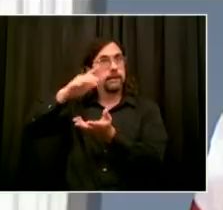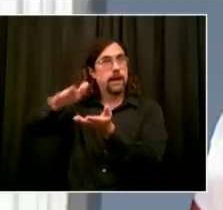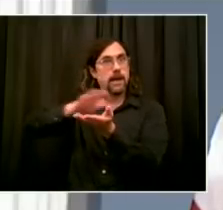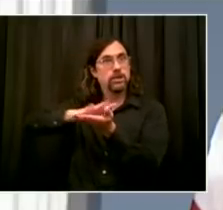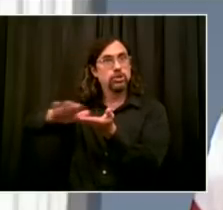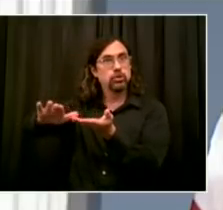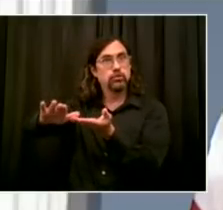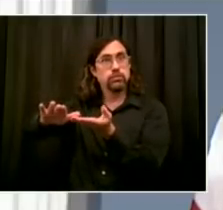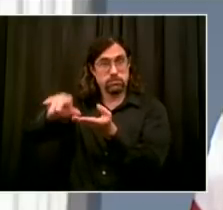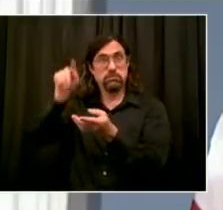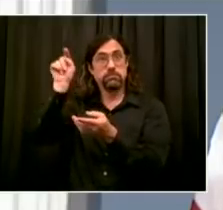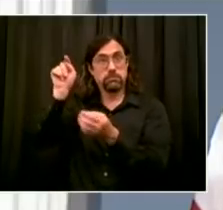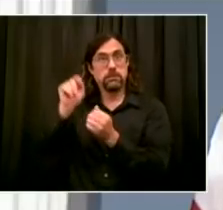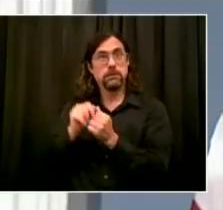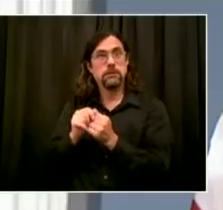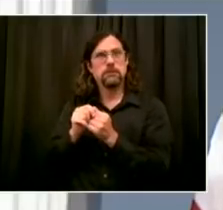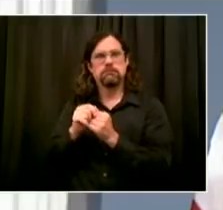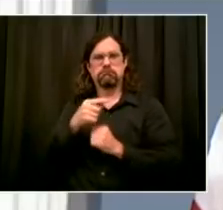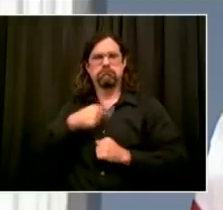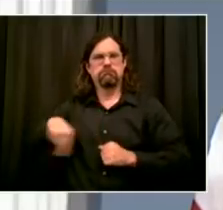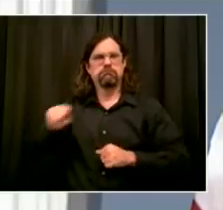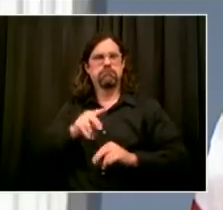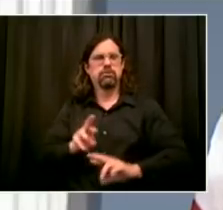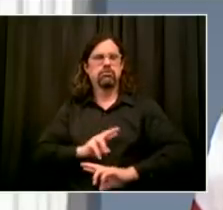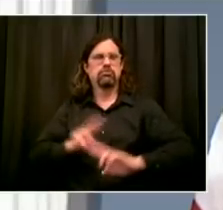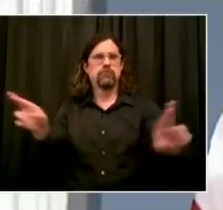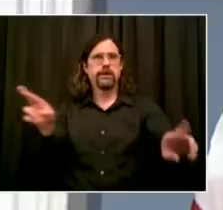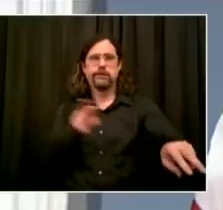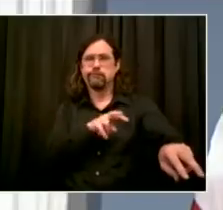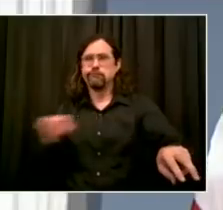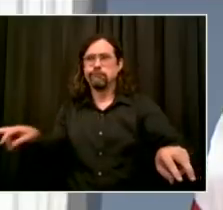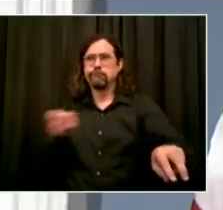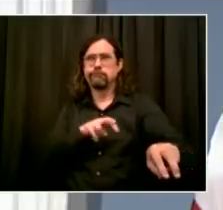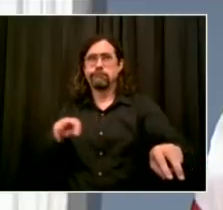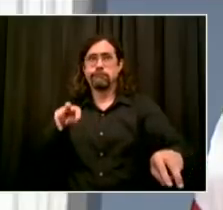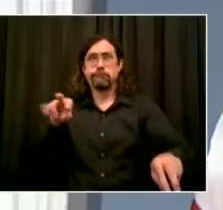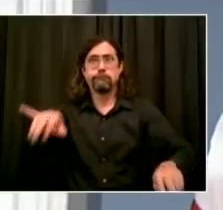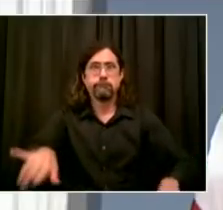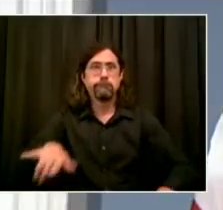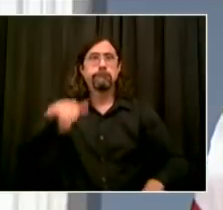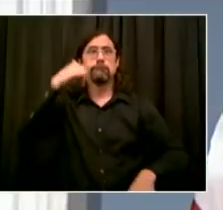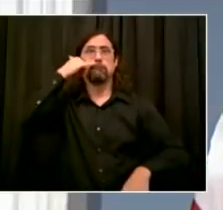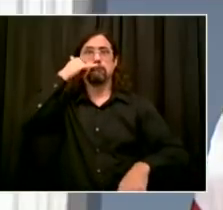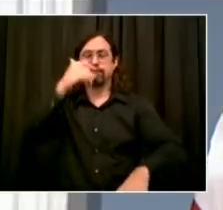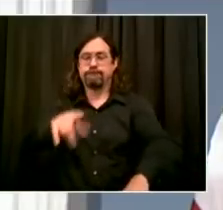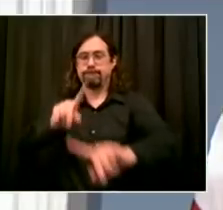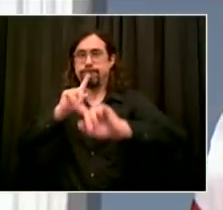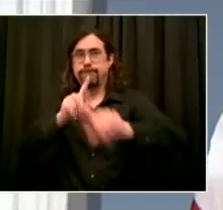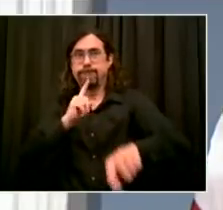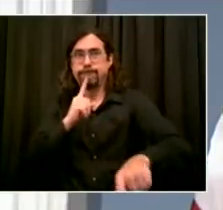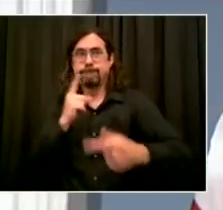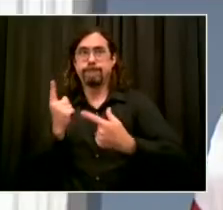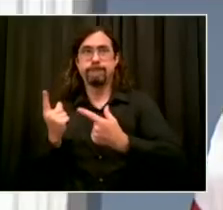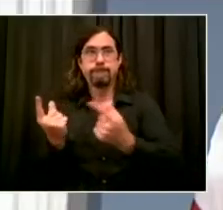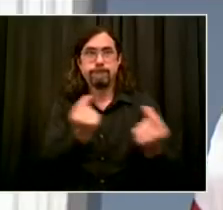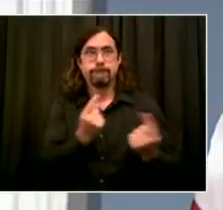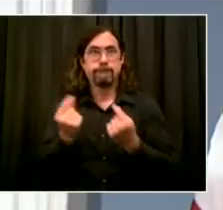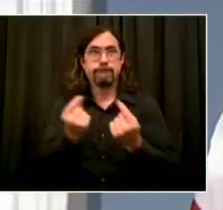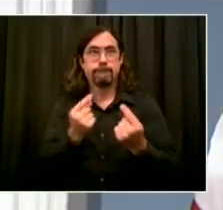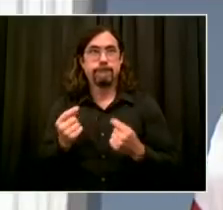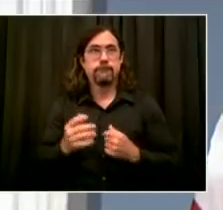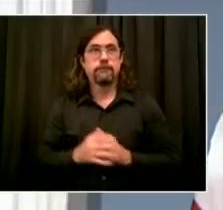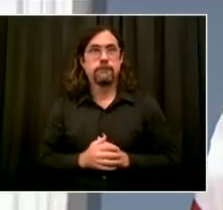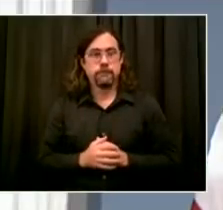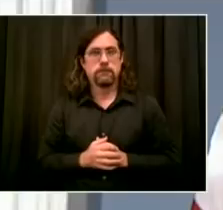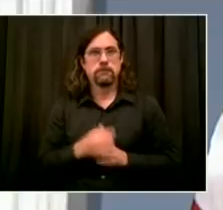right. We have to. This is about one thing and one thing only, keeping our students, teachers, and school